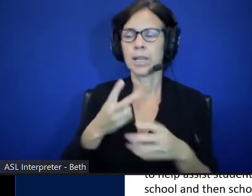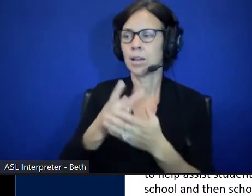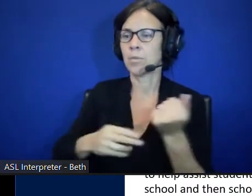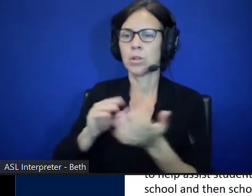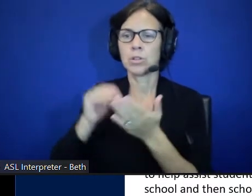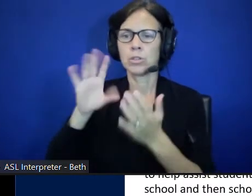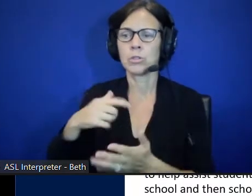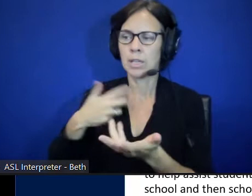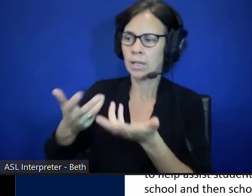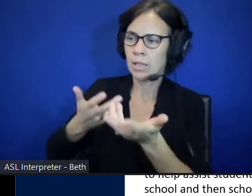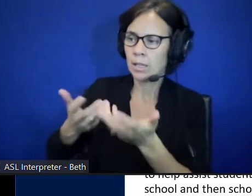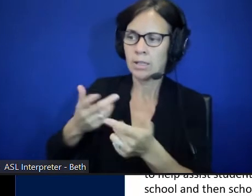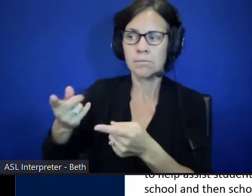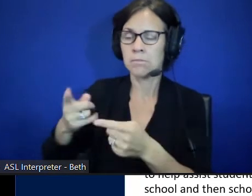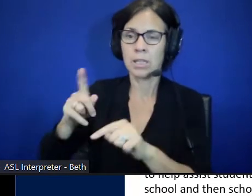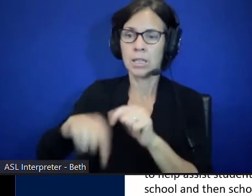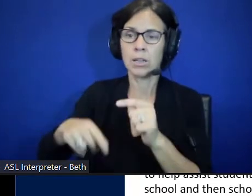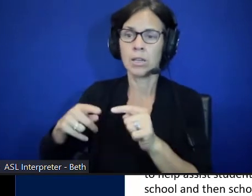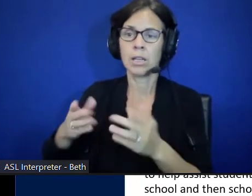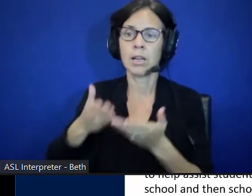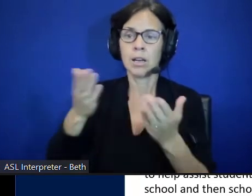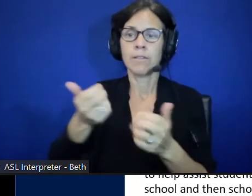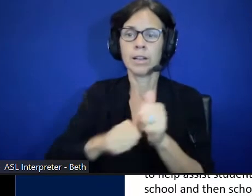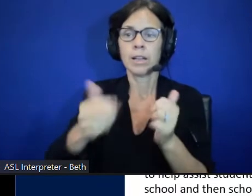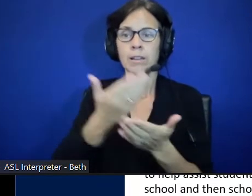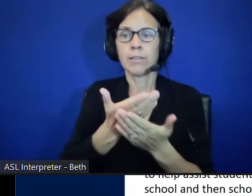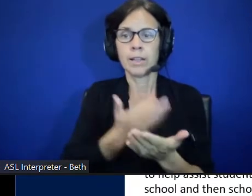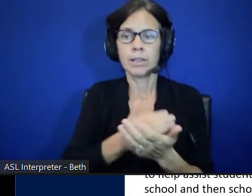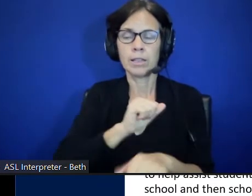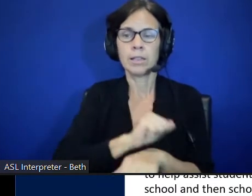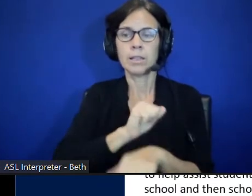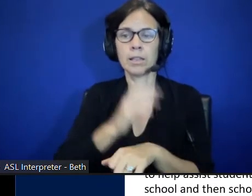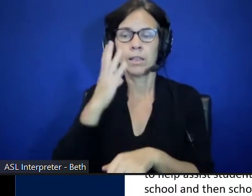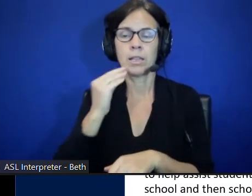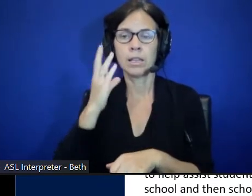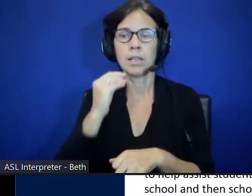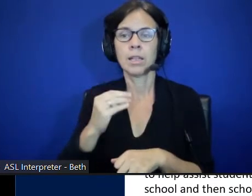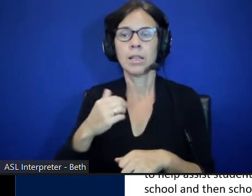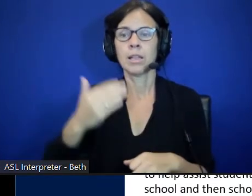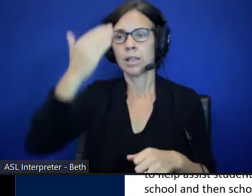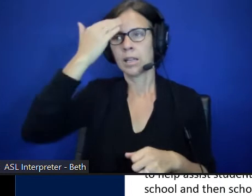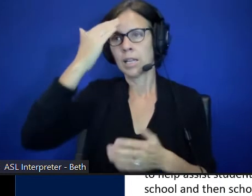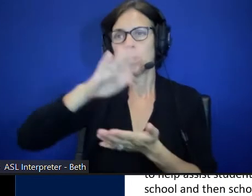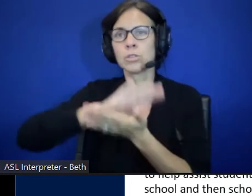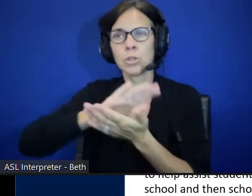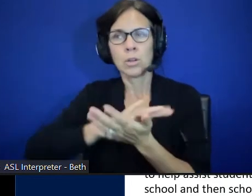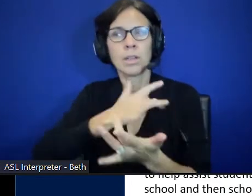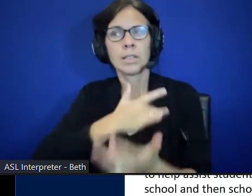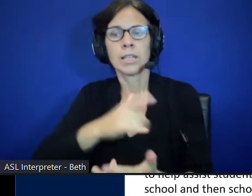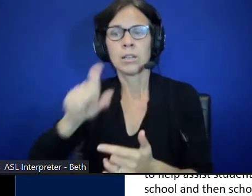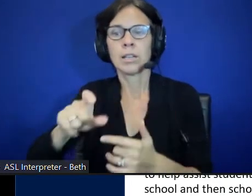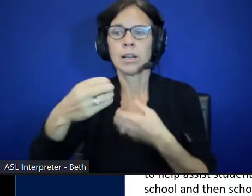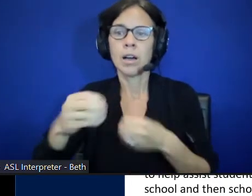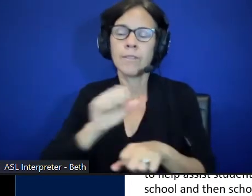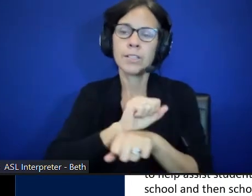much valid work experience they had experienced at schools. I know schools often need office work. Many schools have